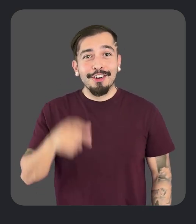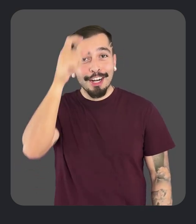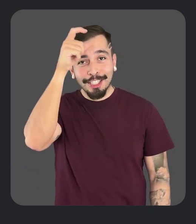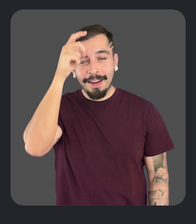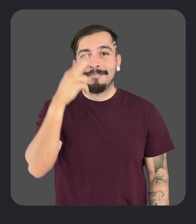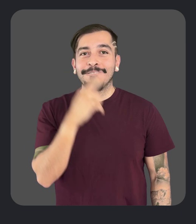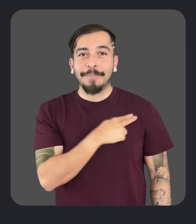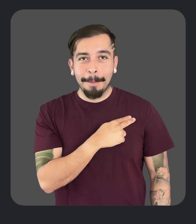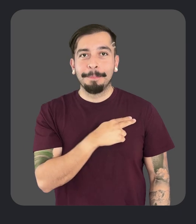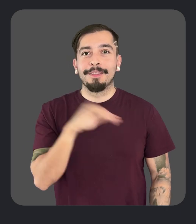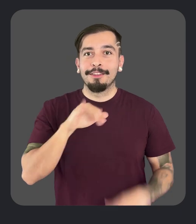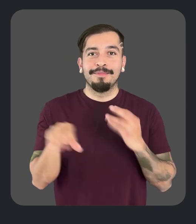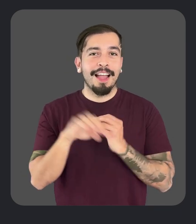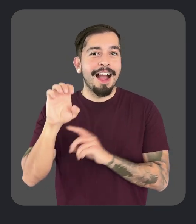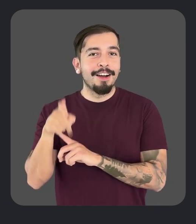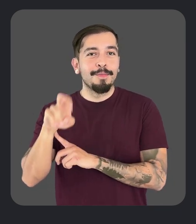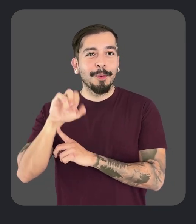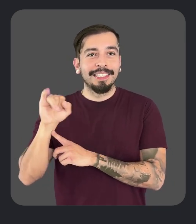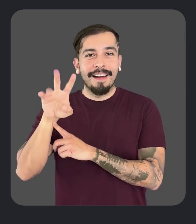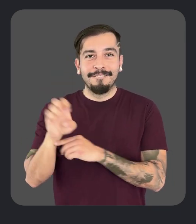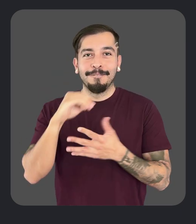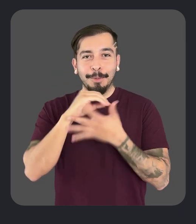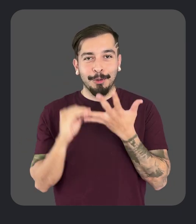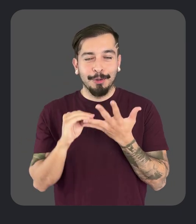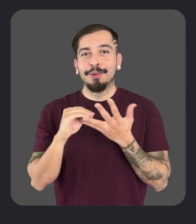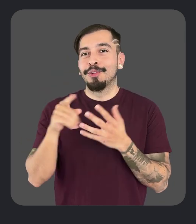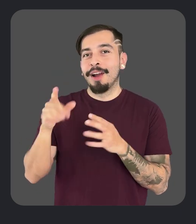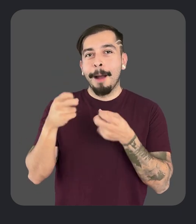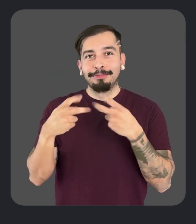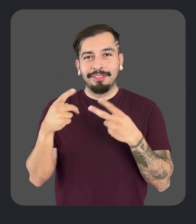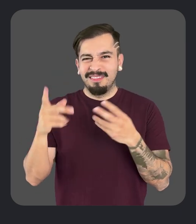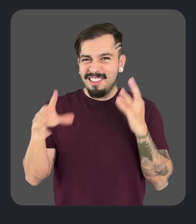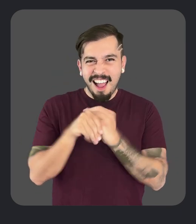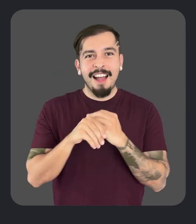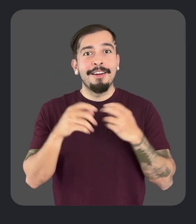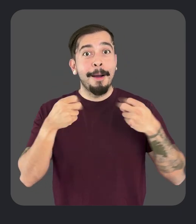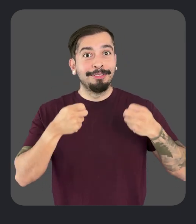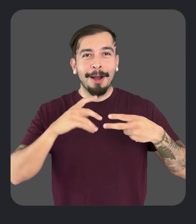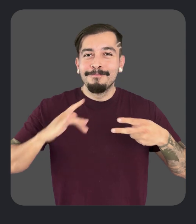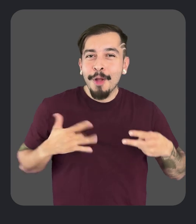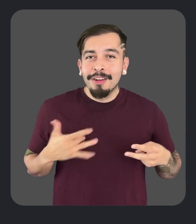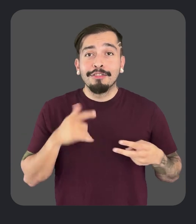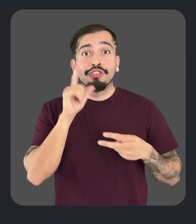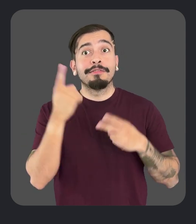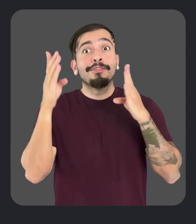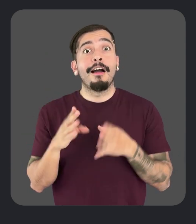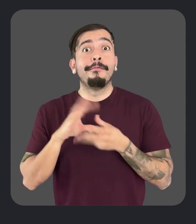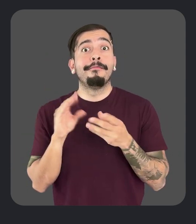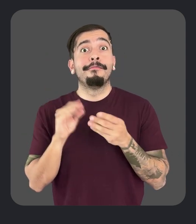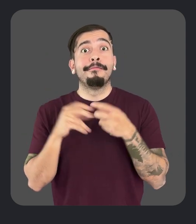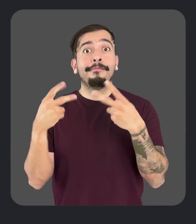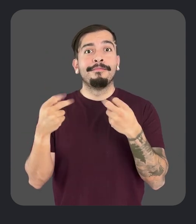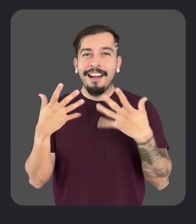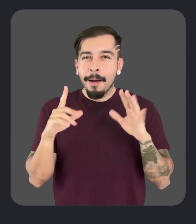Turkish and Vietnamese, we also launched Expressive Captions, a feature that brings emotions to captions. Expressive Captions not only tells